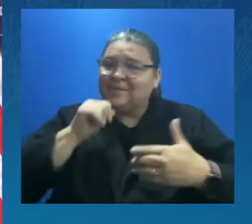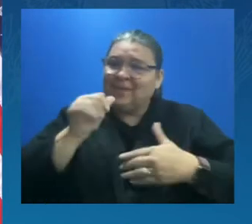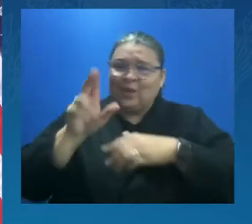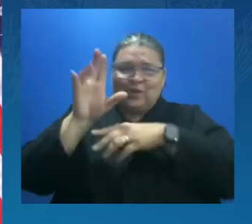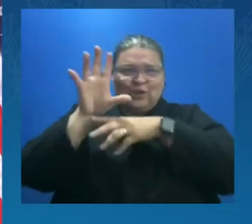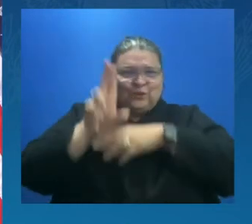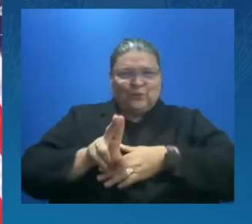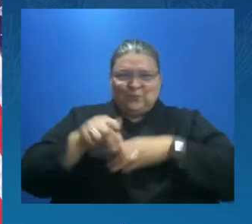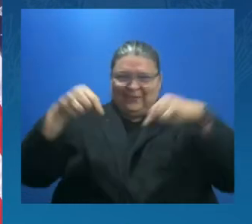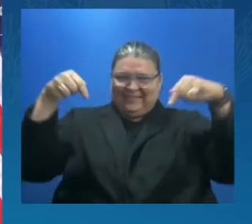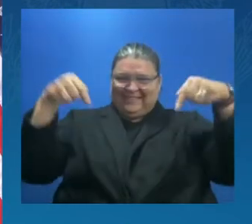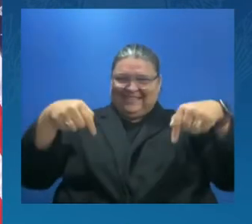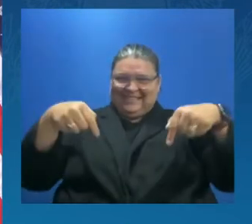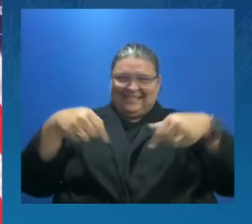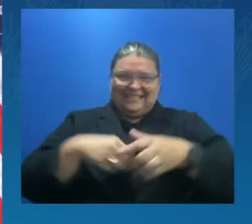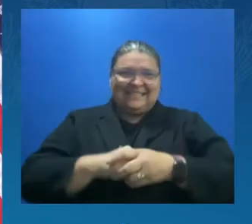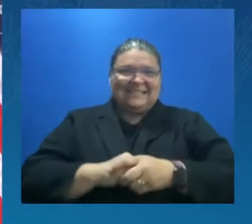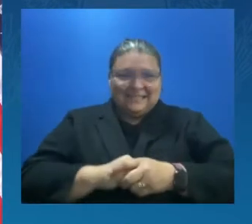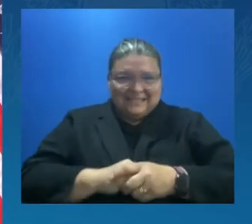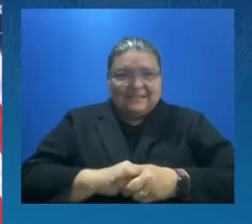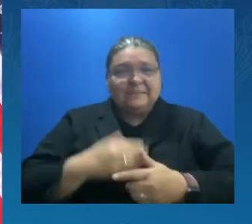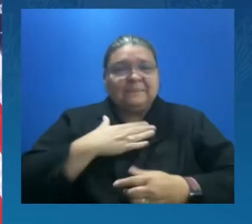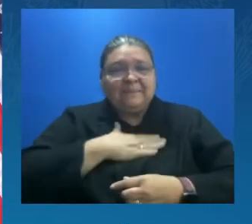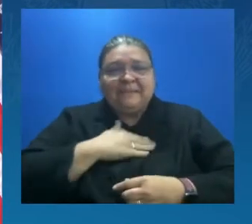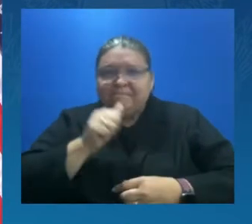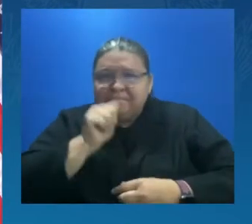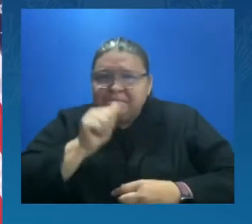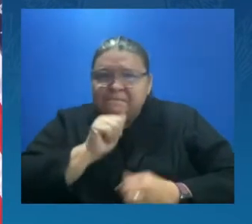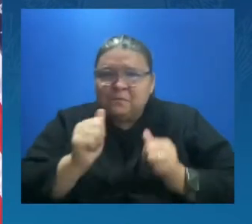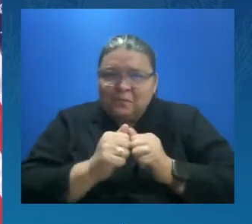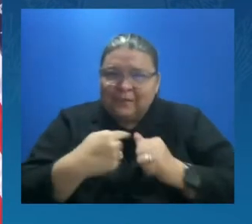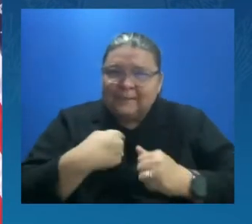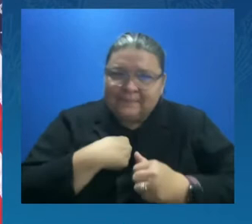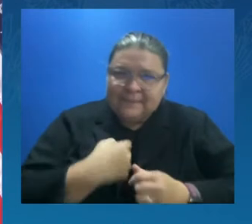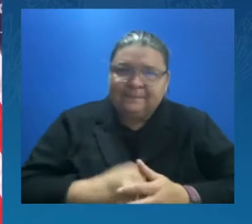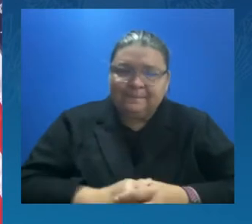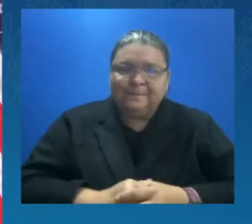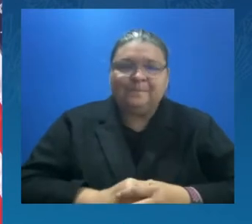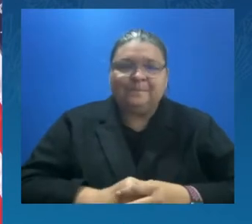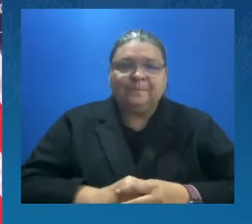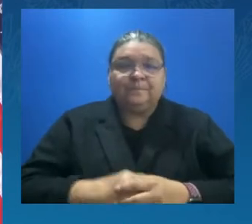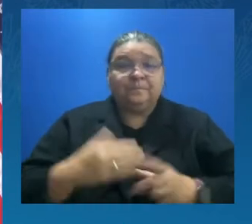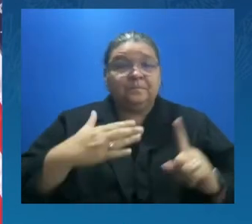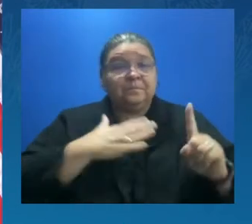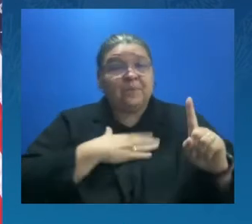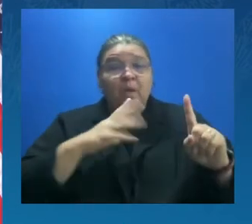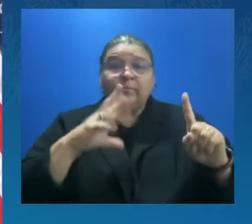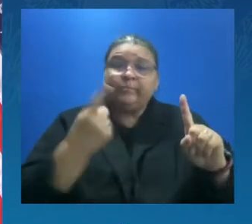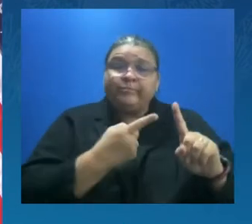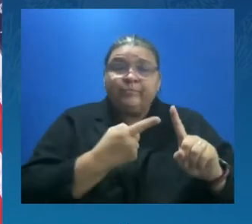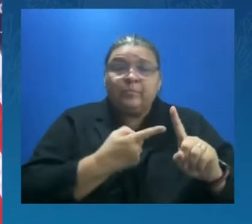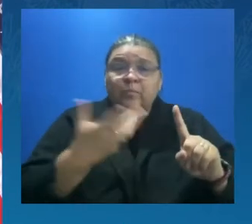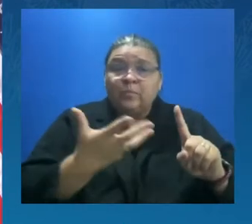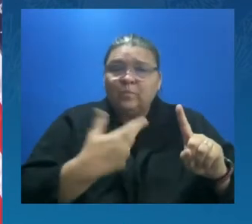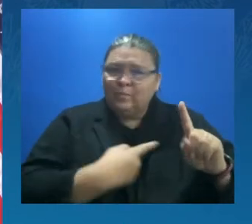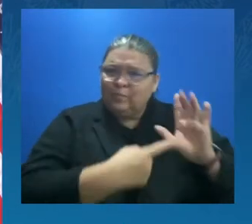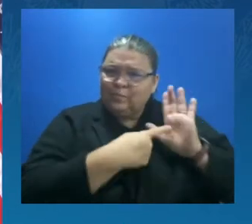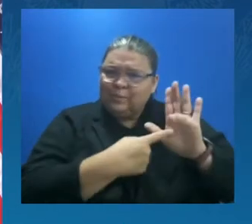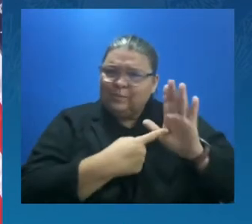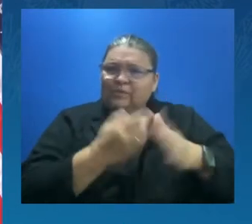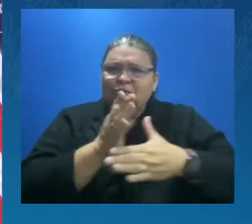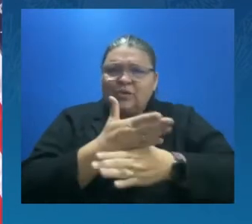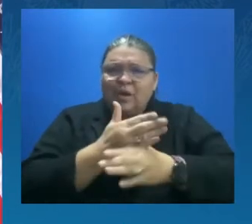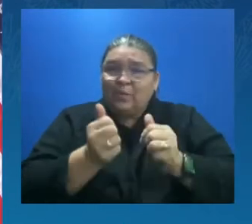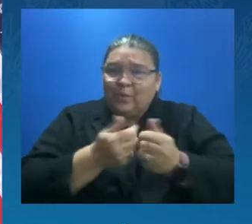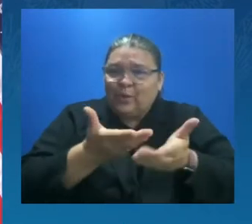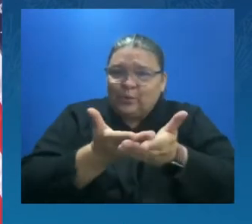So bear with me. I really want to get the message across. Honestly, this is an important message for me, and I want to make sure